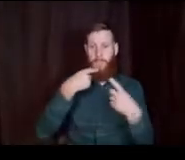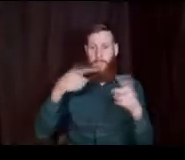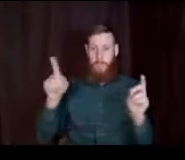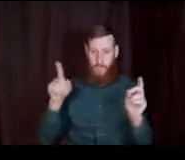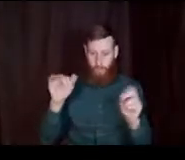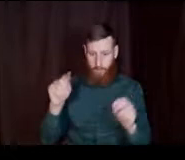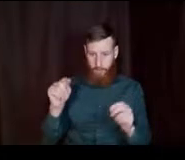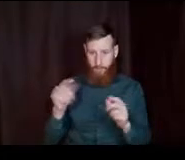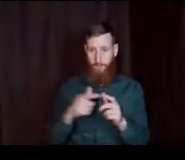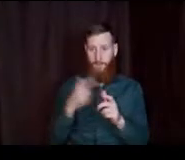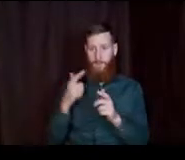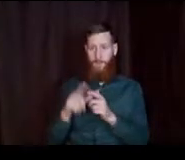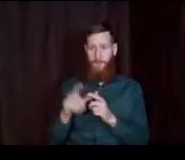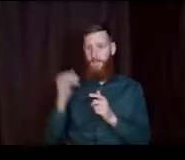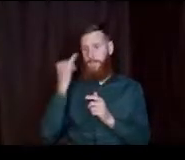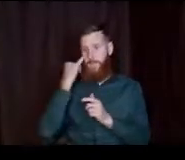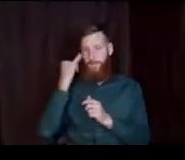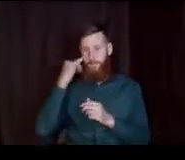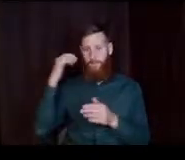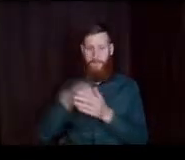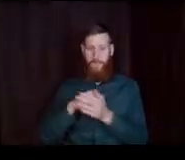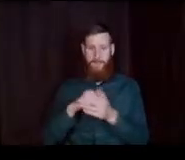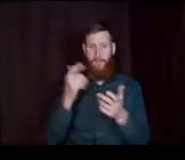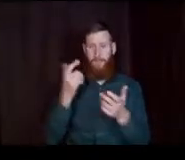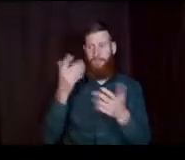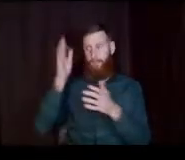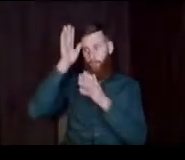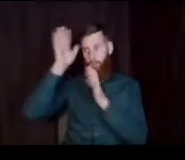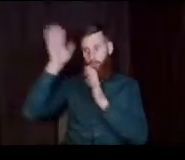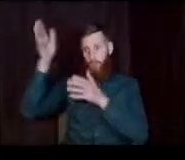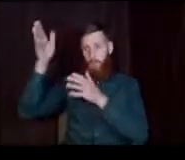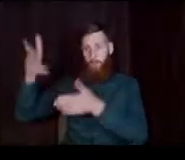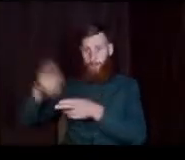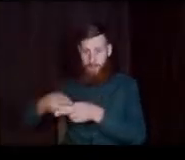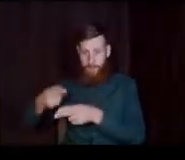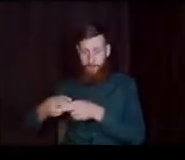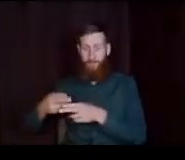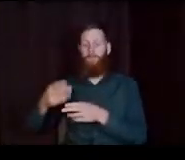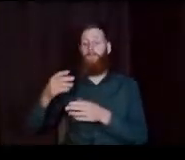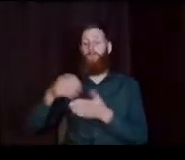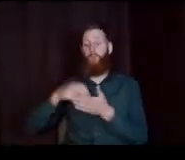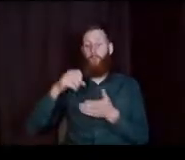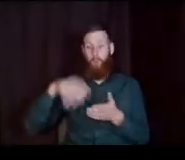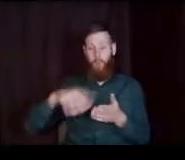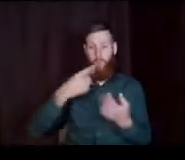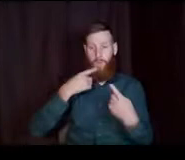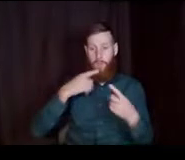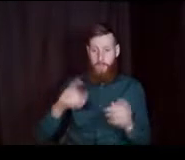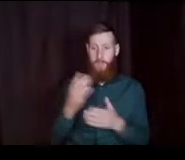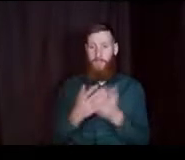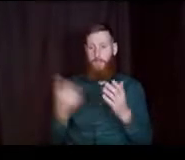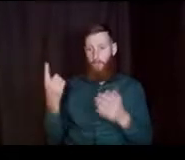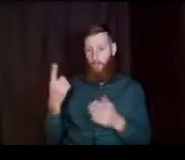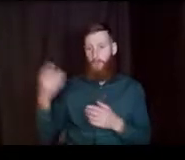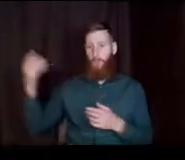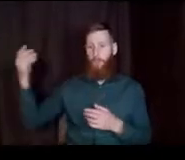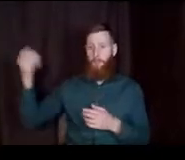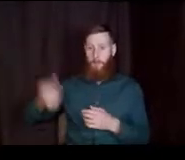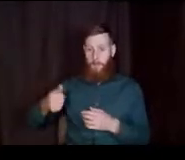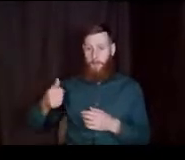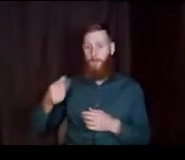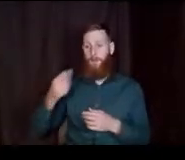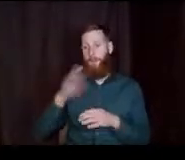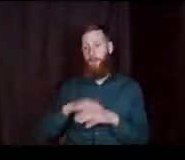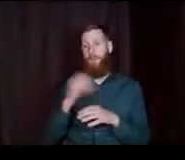And then if it's in a grandparents name, the student will declare that somebody paid financial aid funds in the next year's